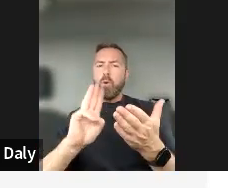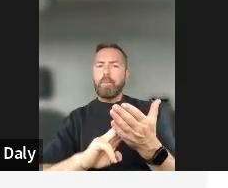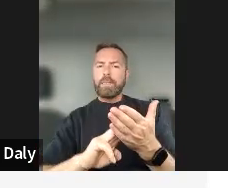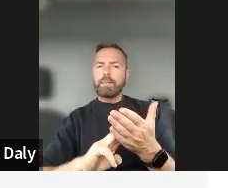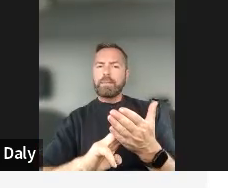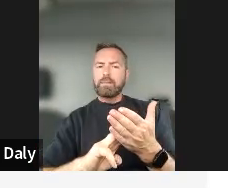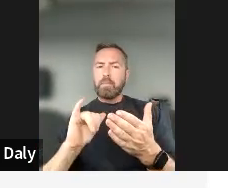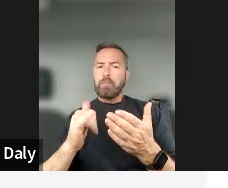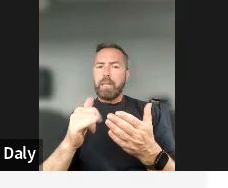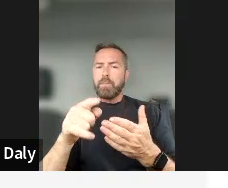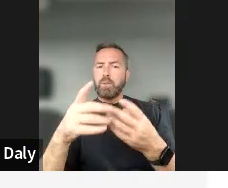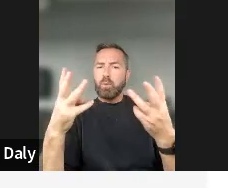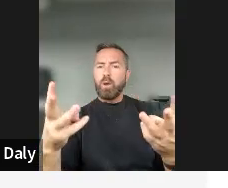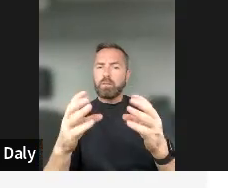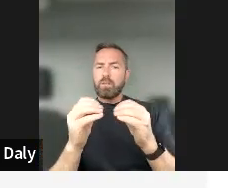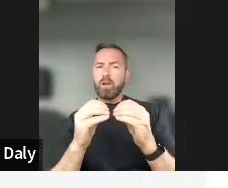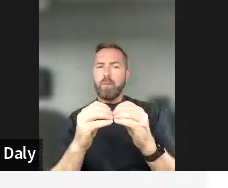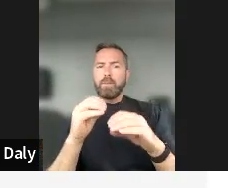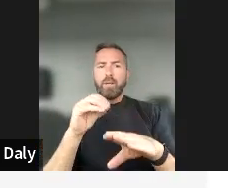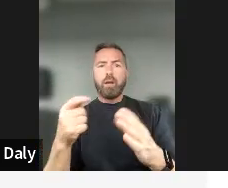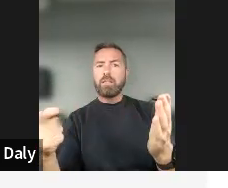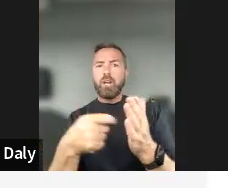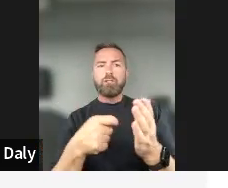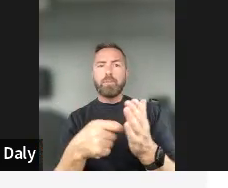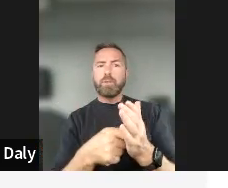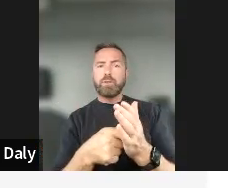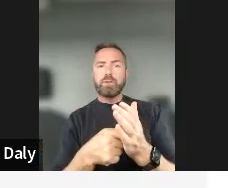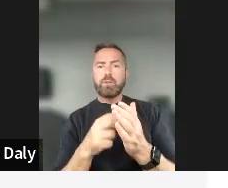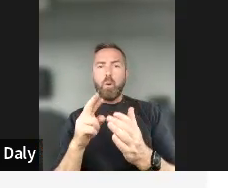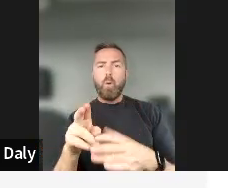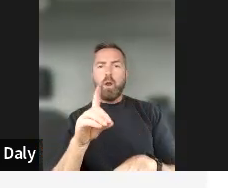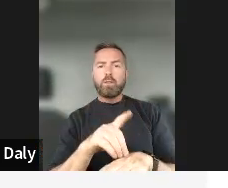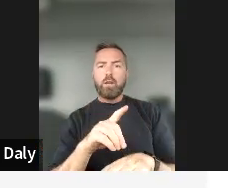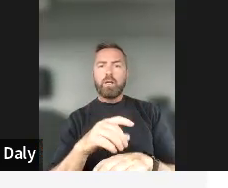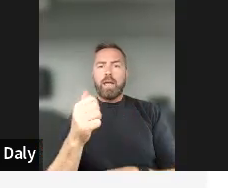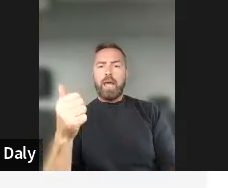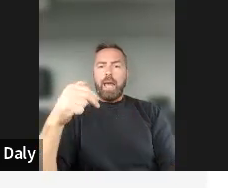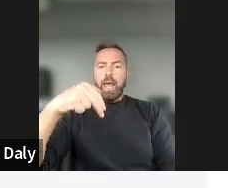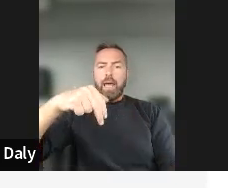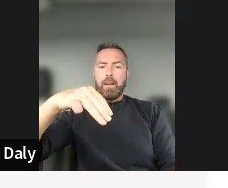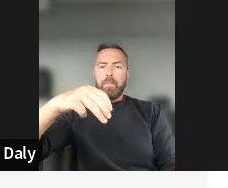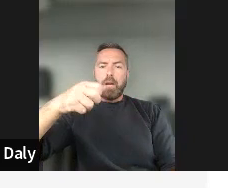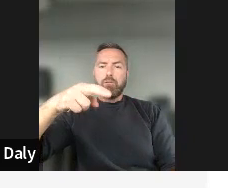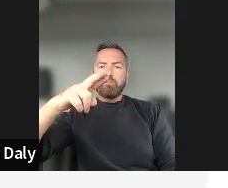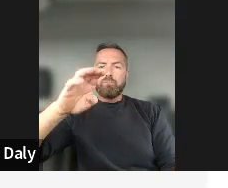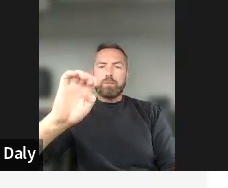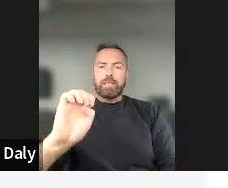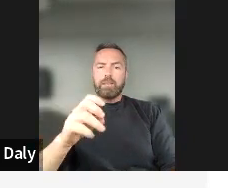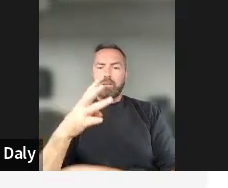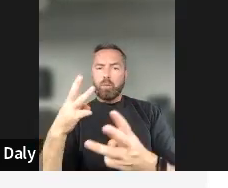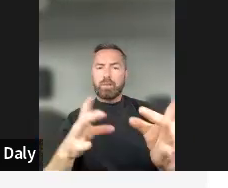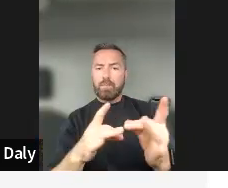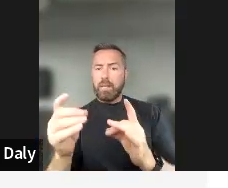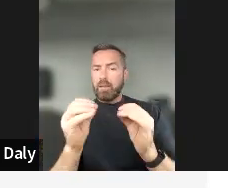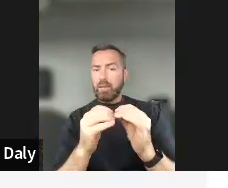on some contributions or maybe Dr. Anne-Marie would like to comment something? Yeah,